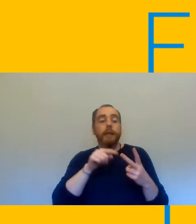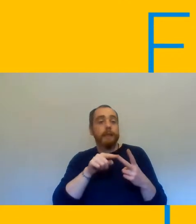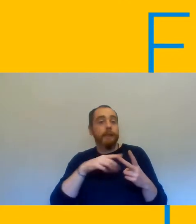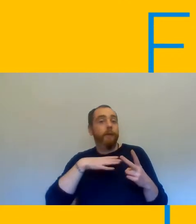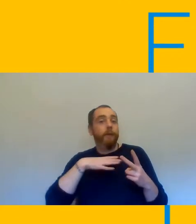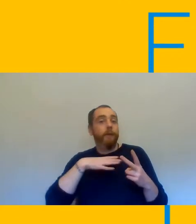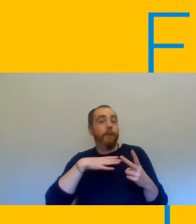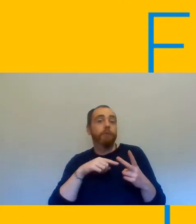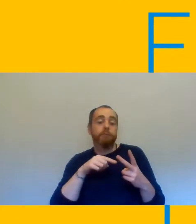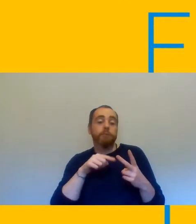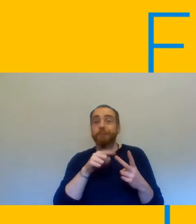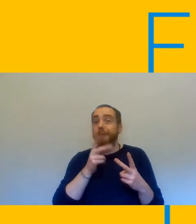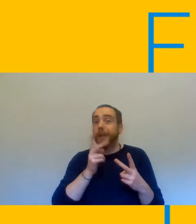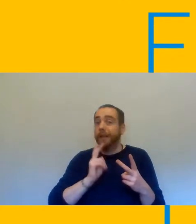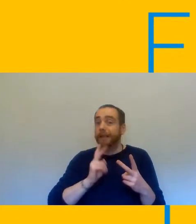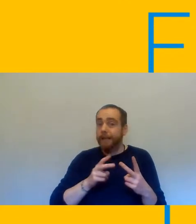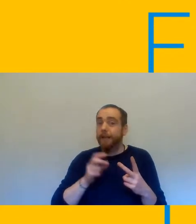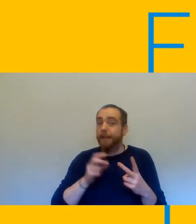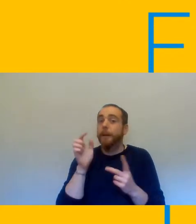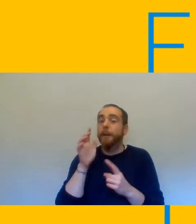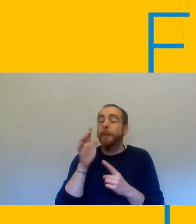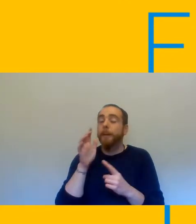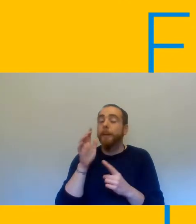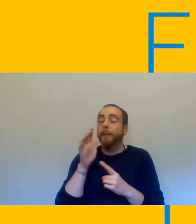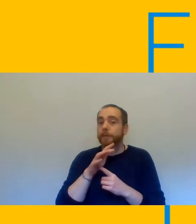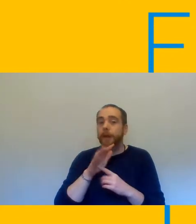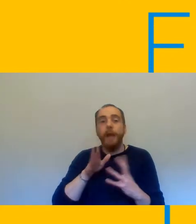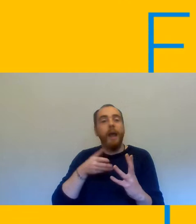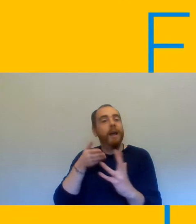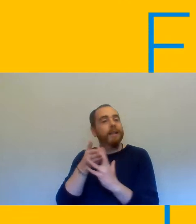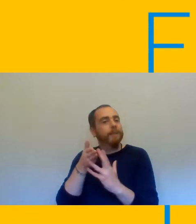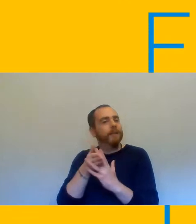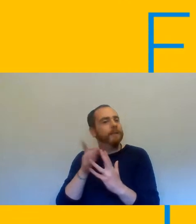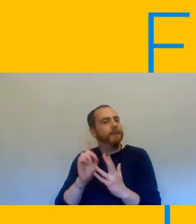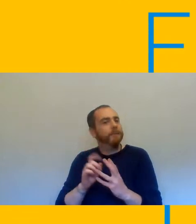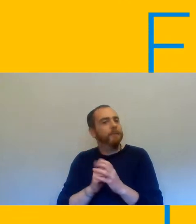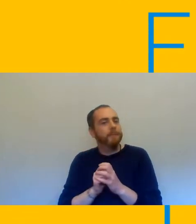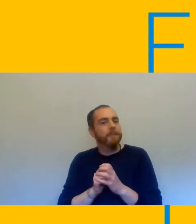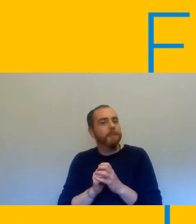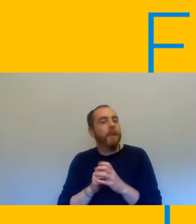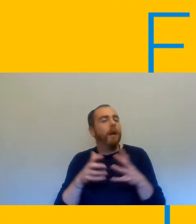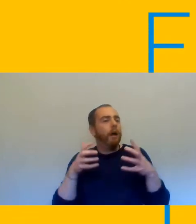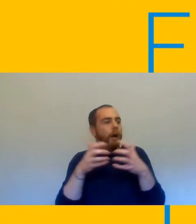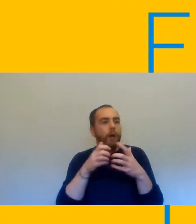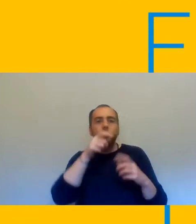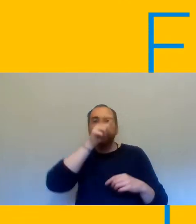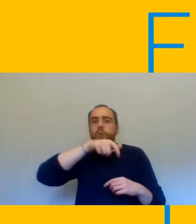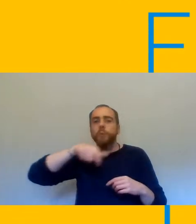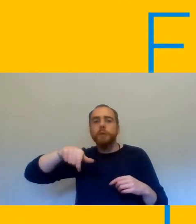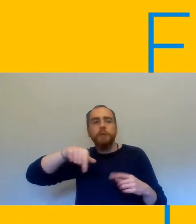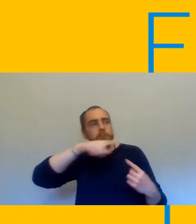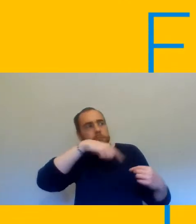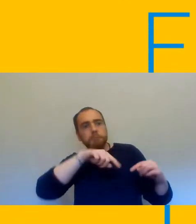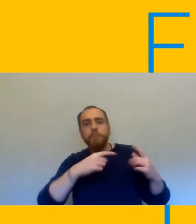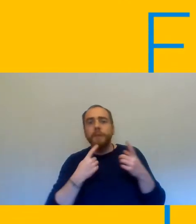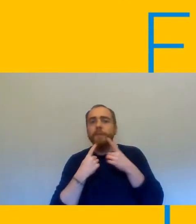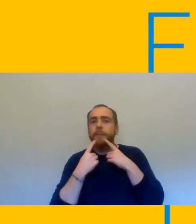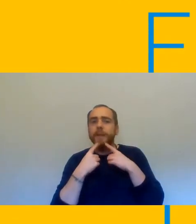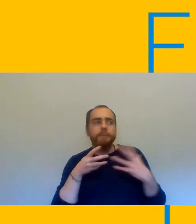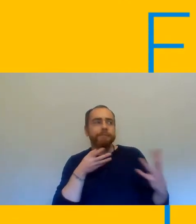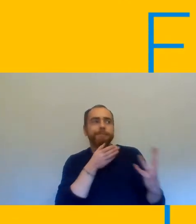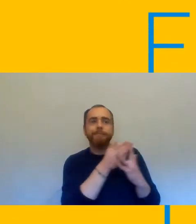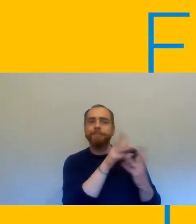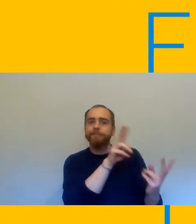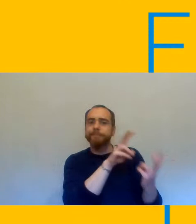accessibility in terms of how are our students getting that information now i working in an area that